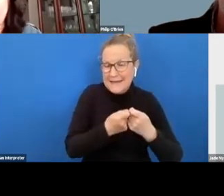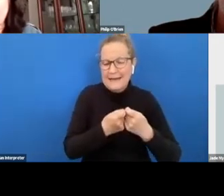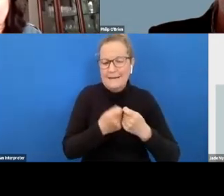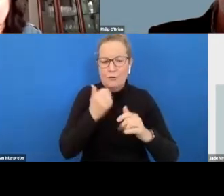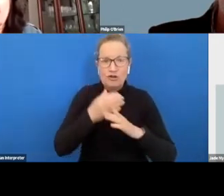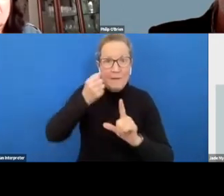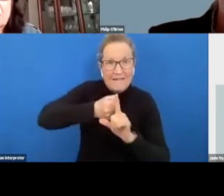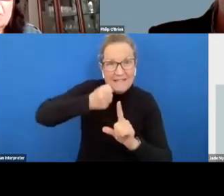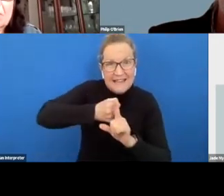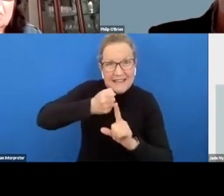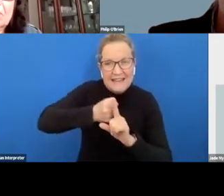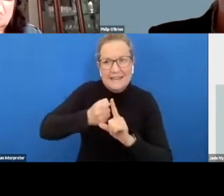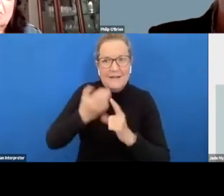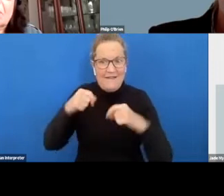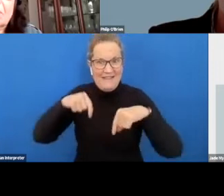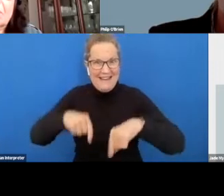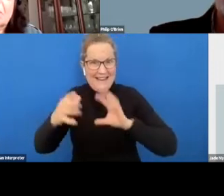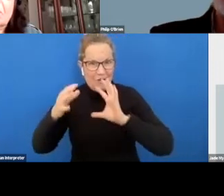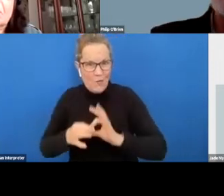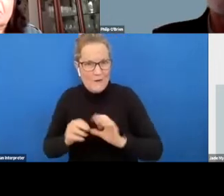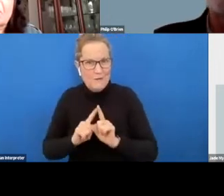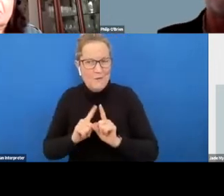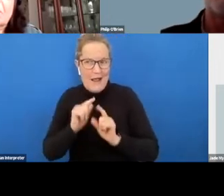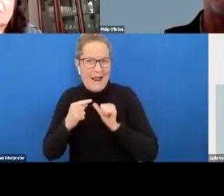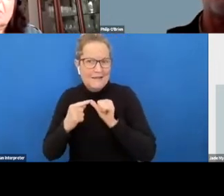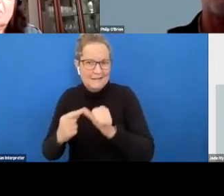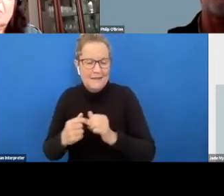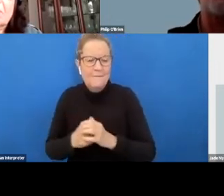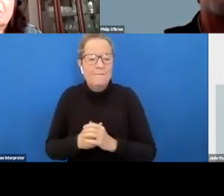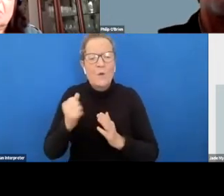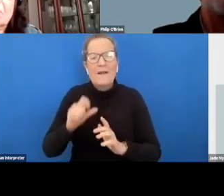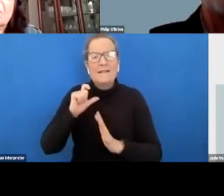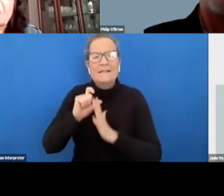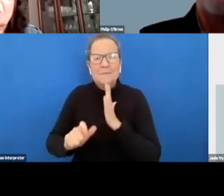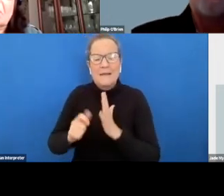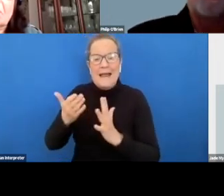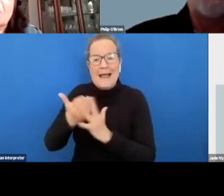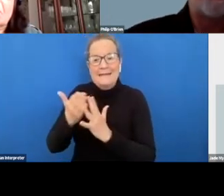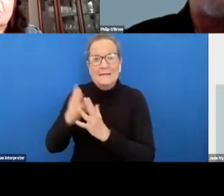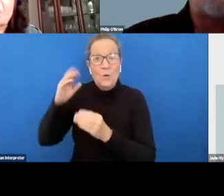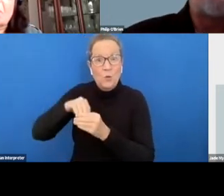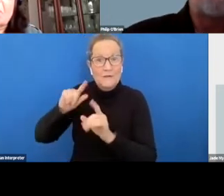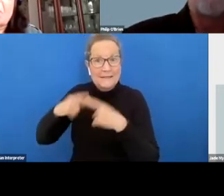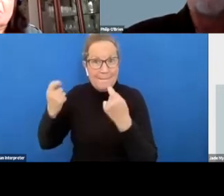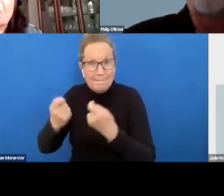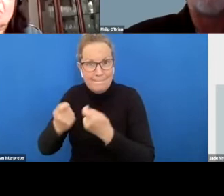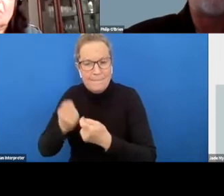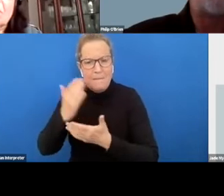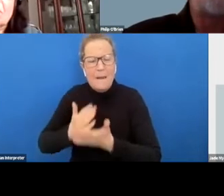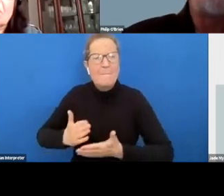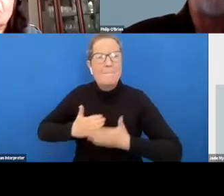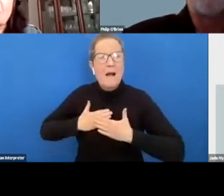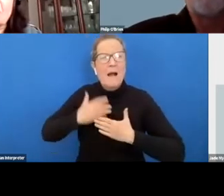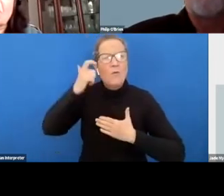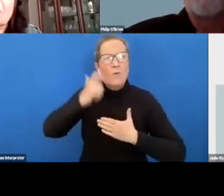who are based in this room as well who can can assist we also have a disability access and inclusion team and part of my role is focusing